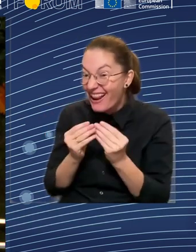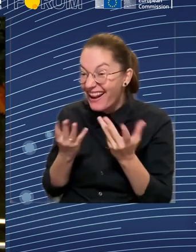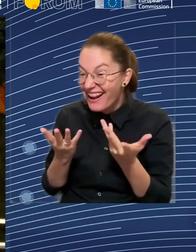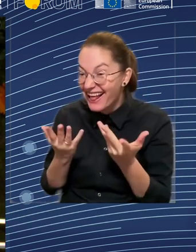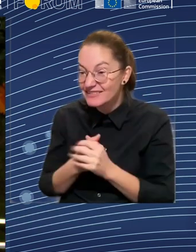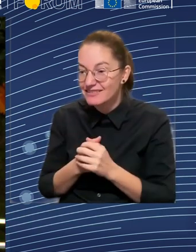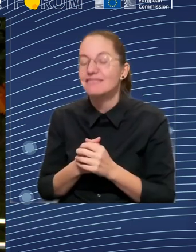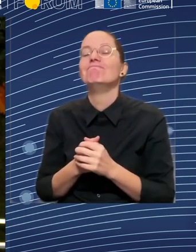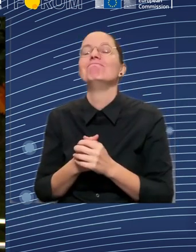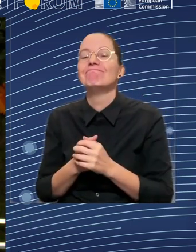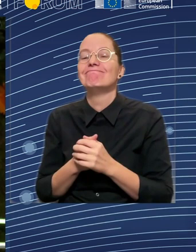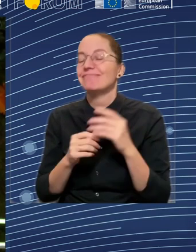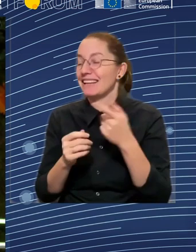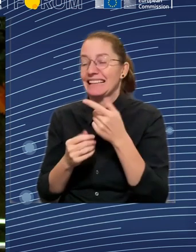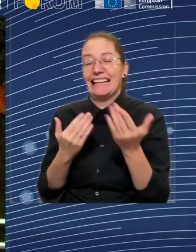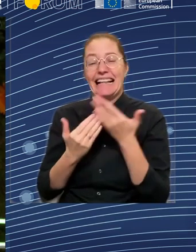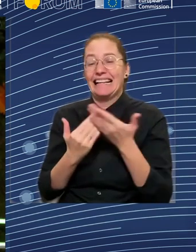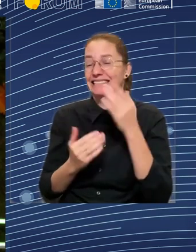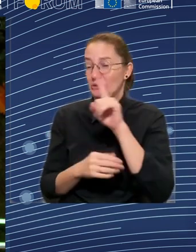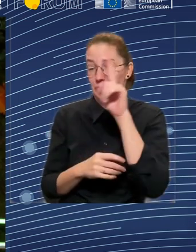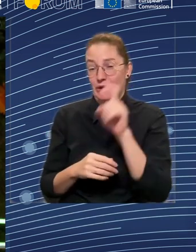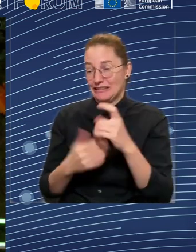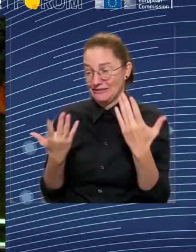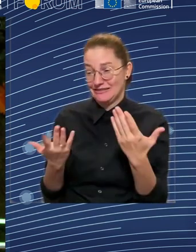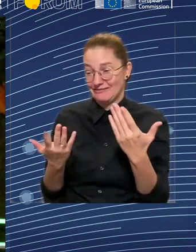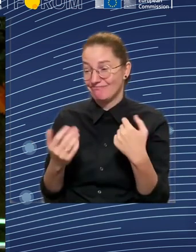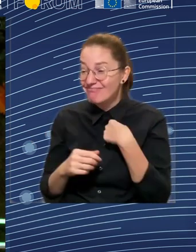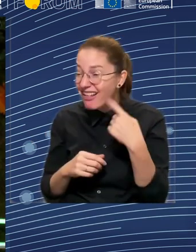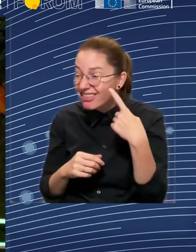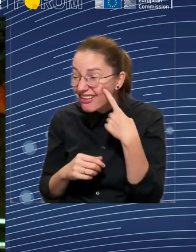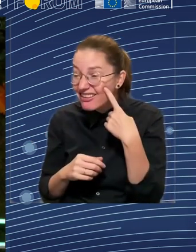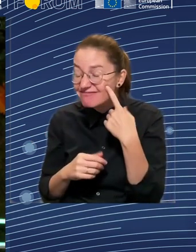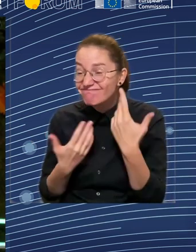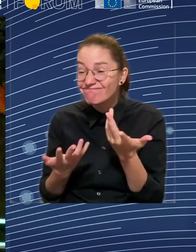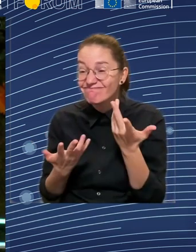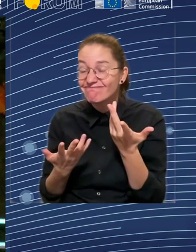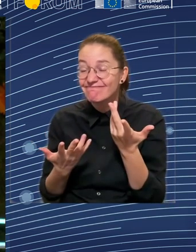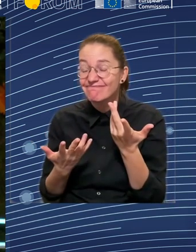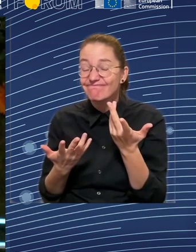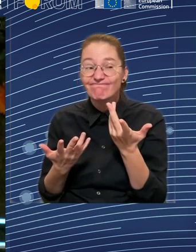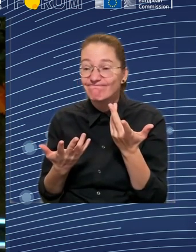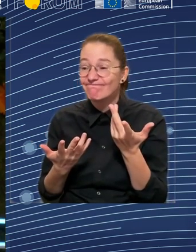really important, where I think the commission fails, to some extent.